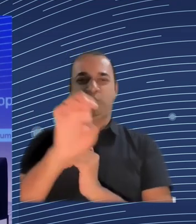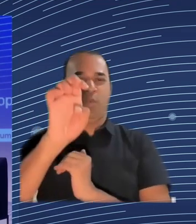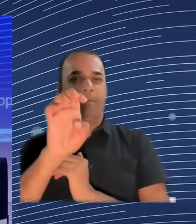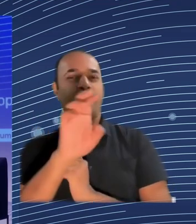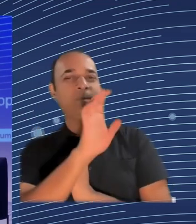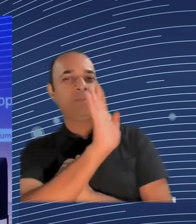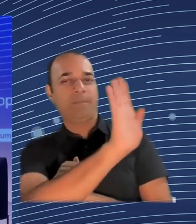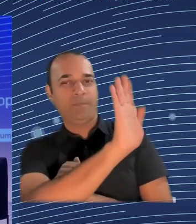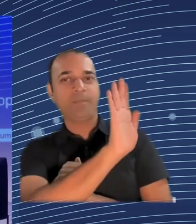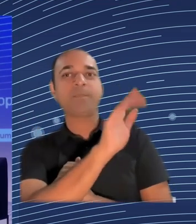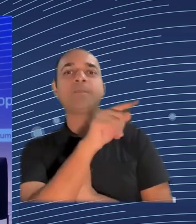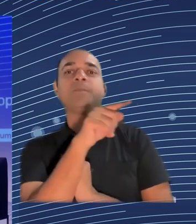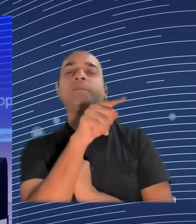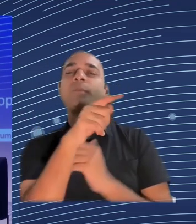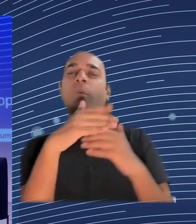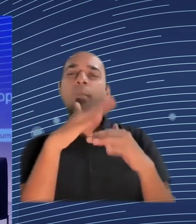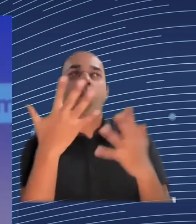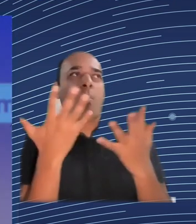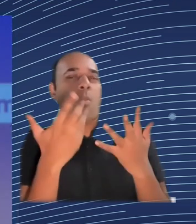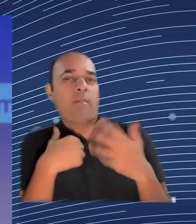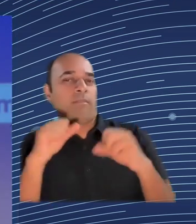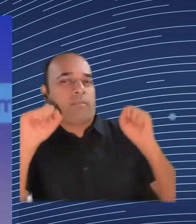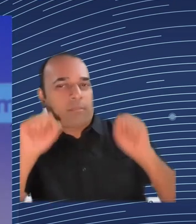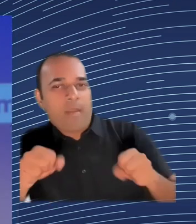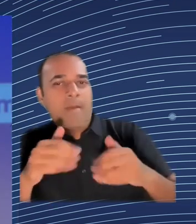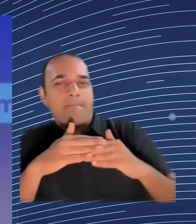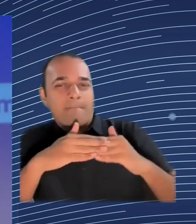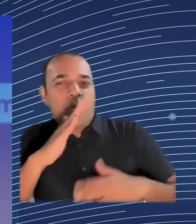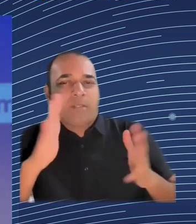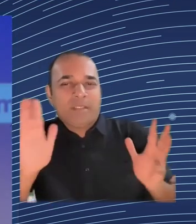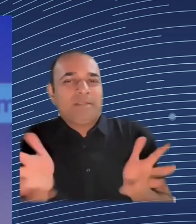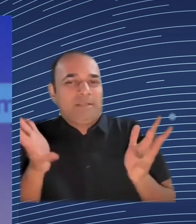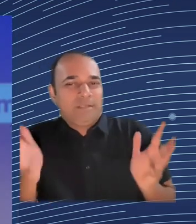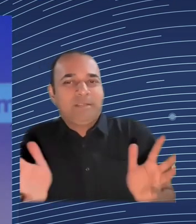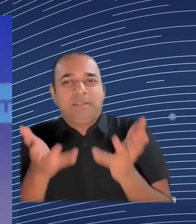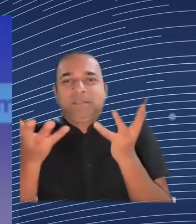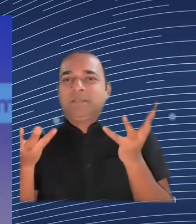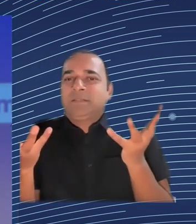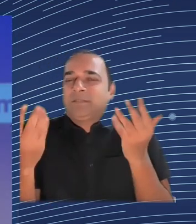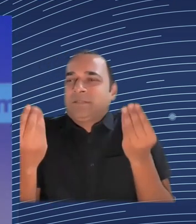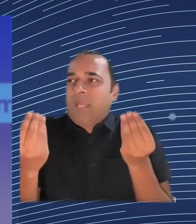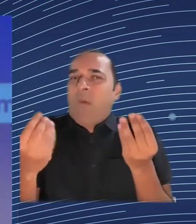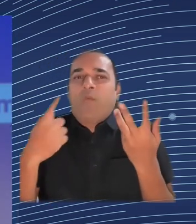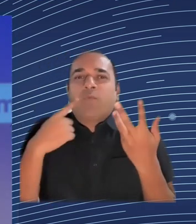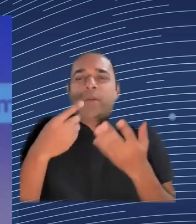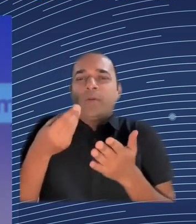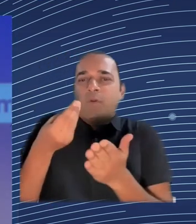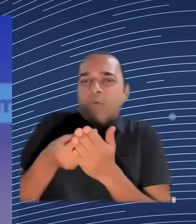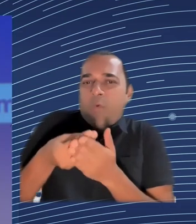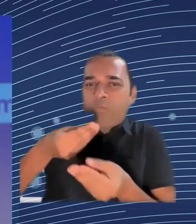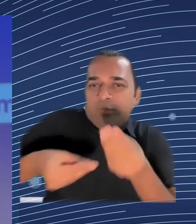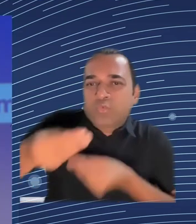have the vaccine, BioNTech, and BioNTech has to partner. It doesn't leave, but it has to partner with a big American giant, Pfizer, to